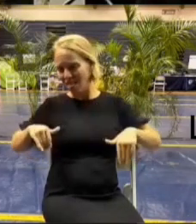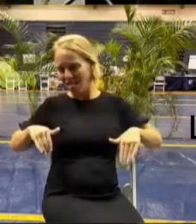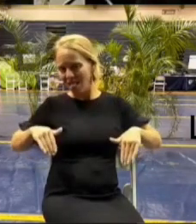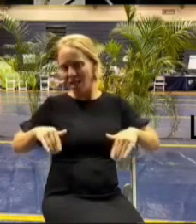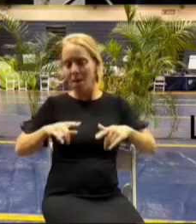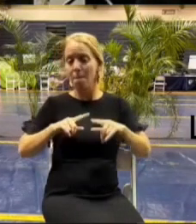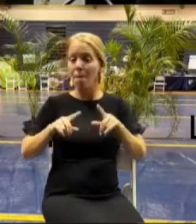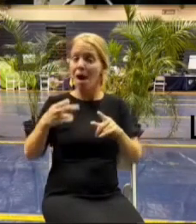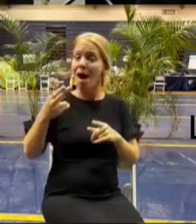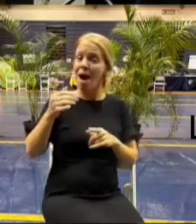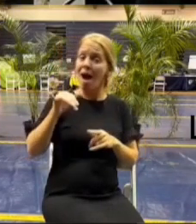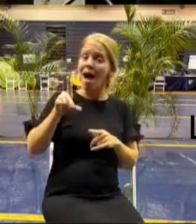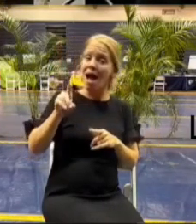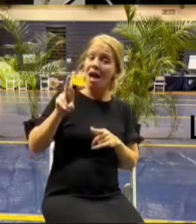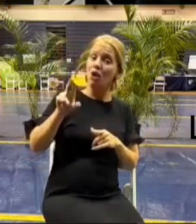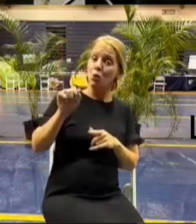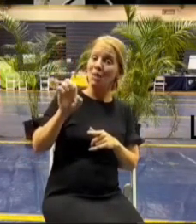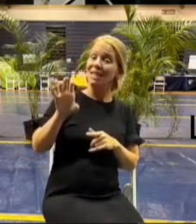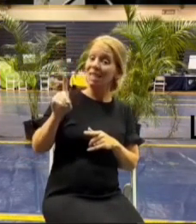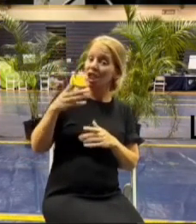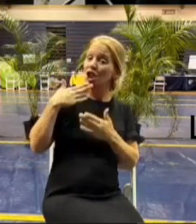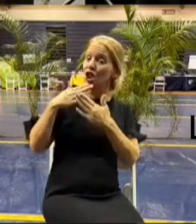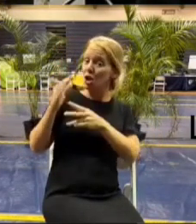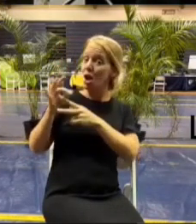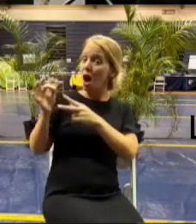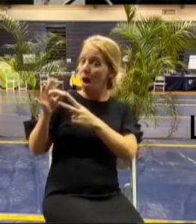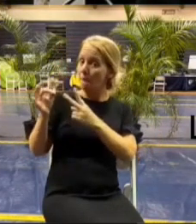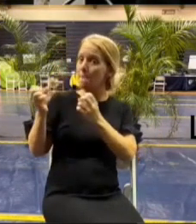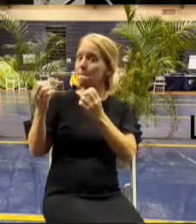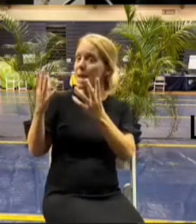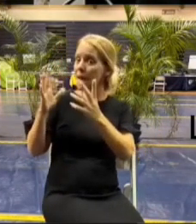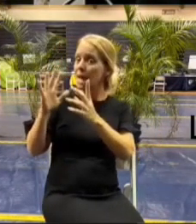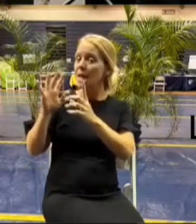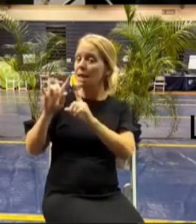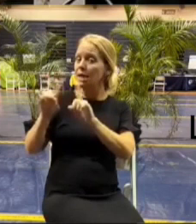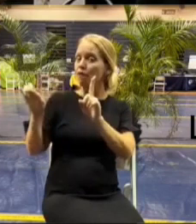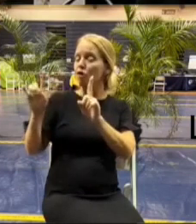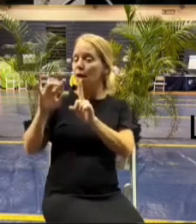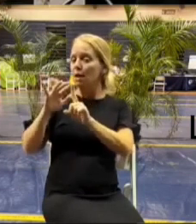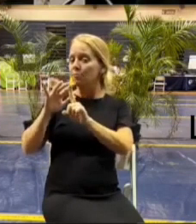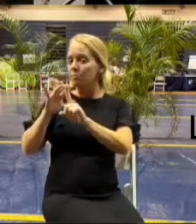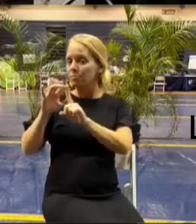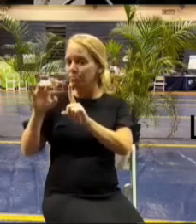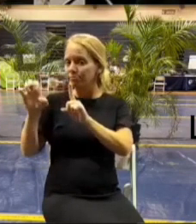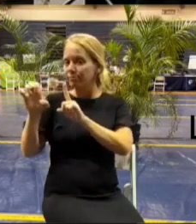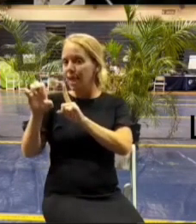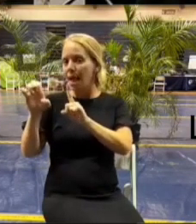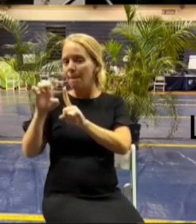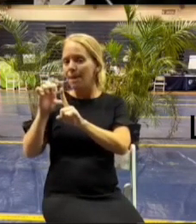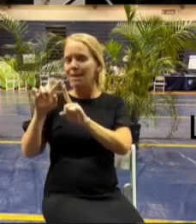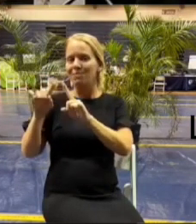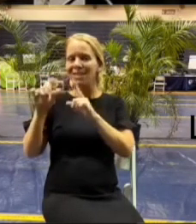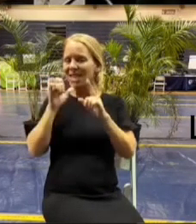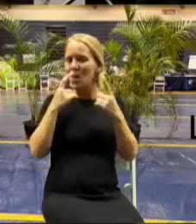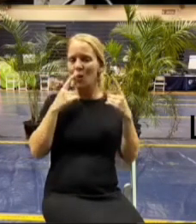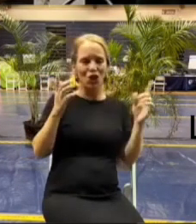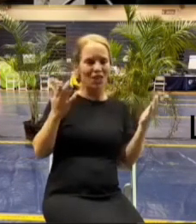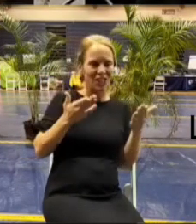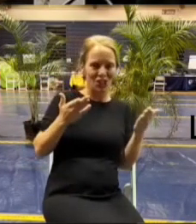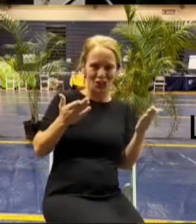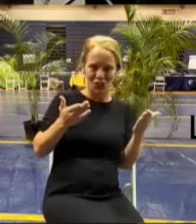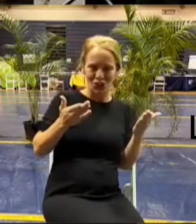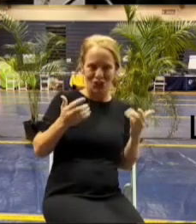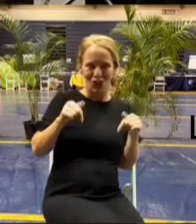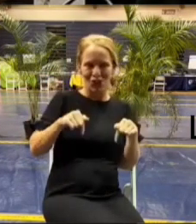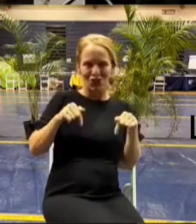seating is a great option in many climates uh it it doesn't work here and as the mayor